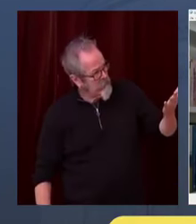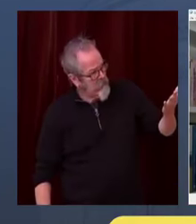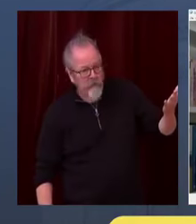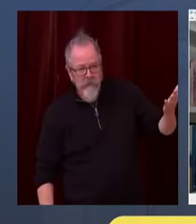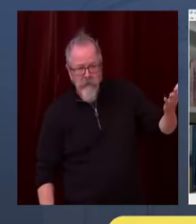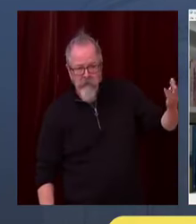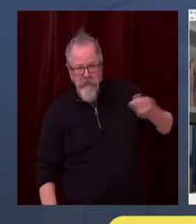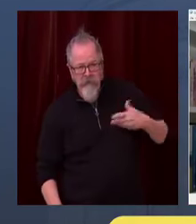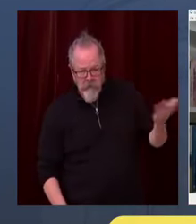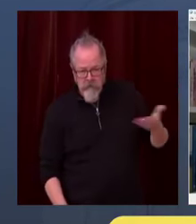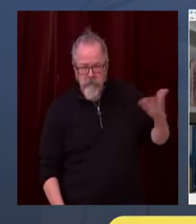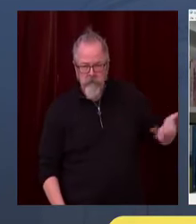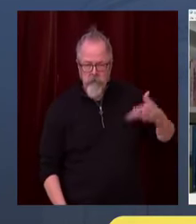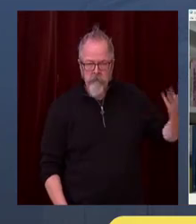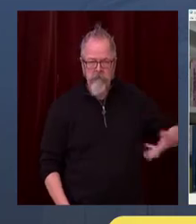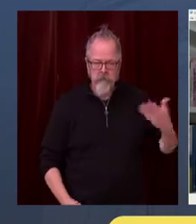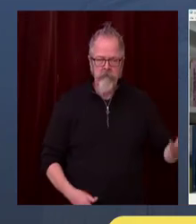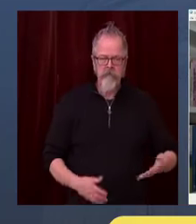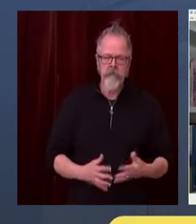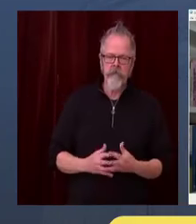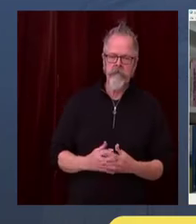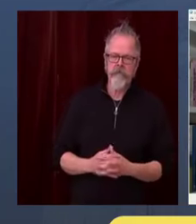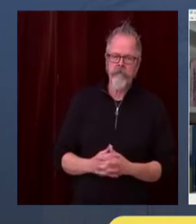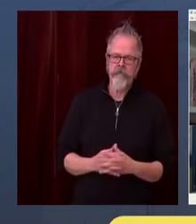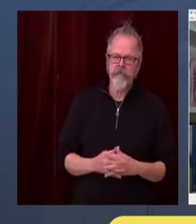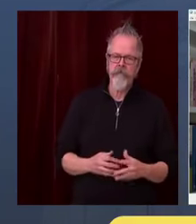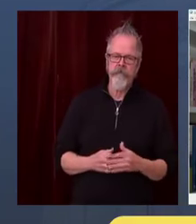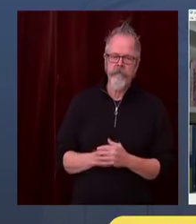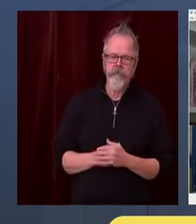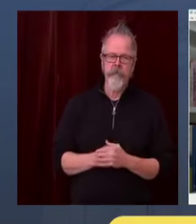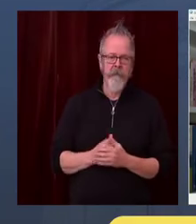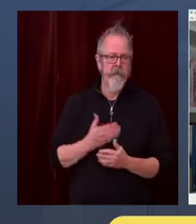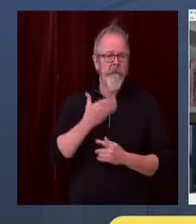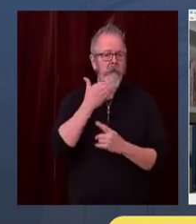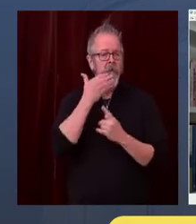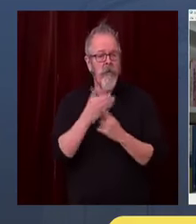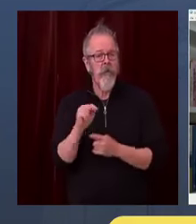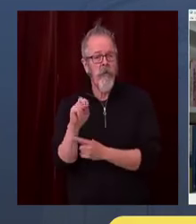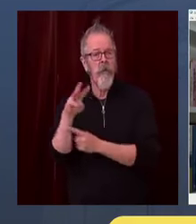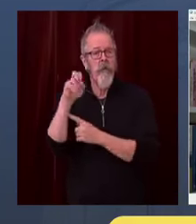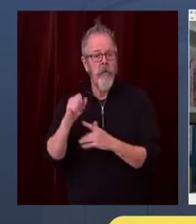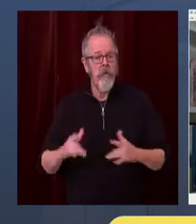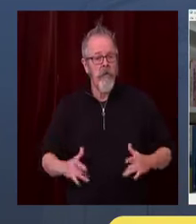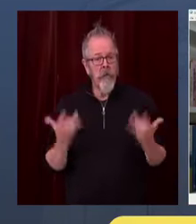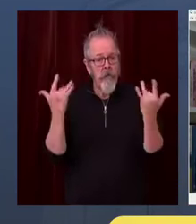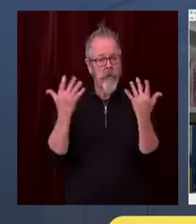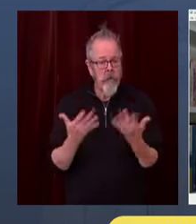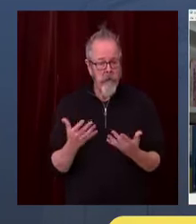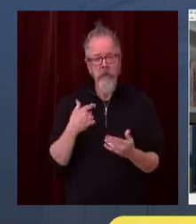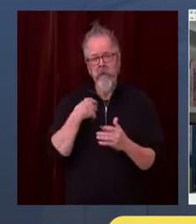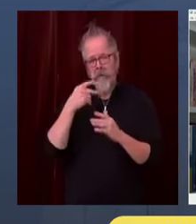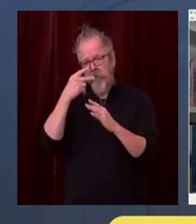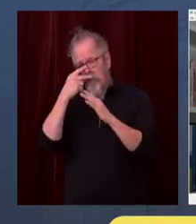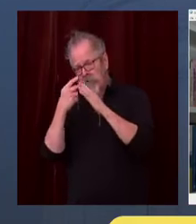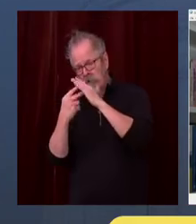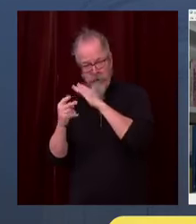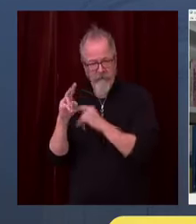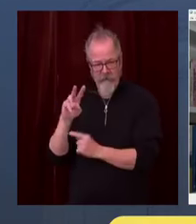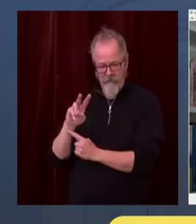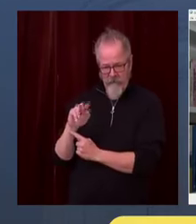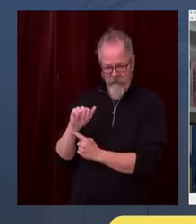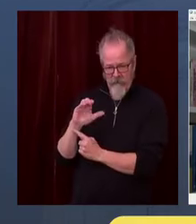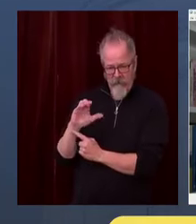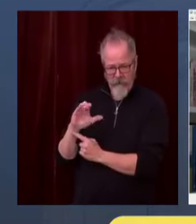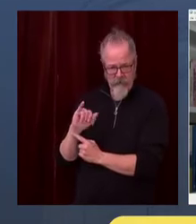I want to point out that people are really doing a good job following the public health guidance. People in Washington State,